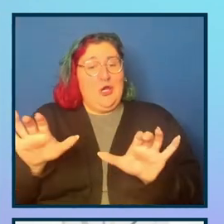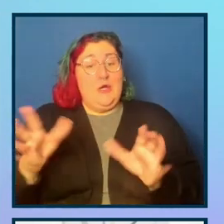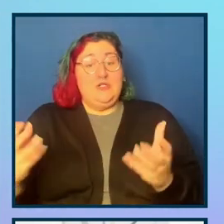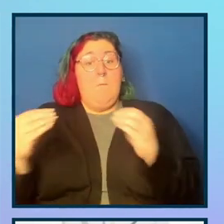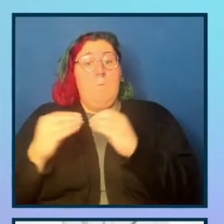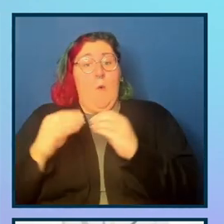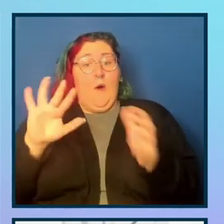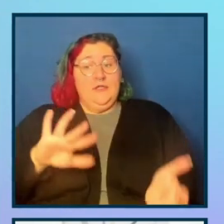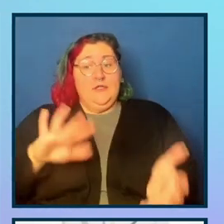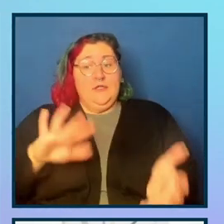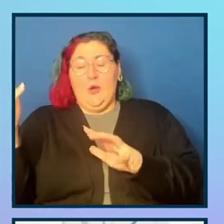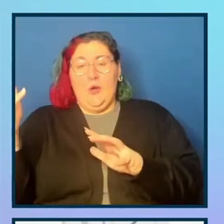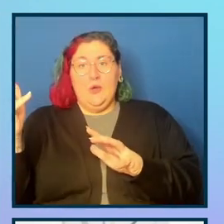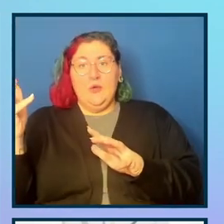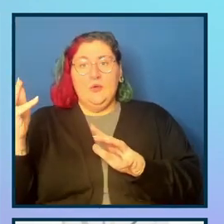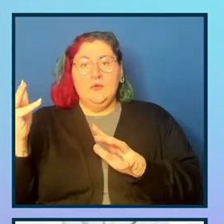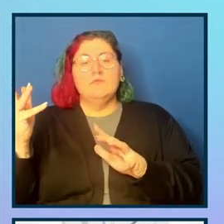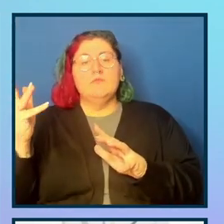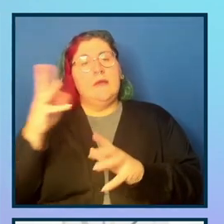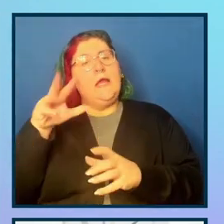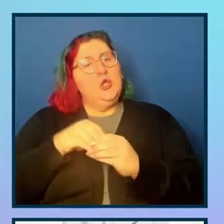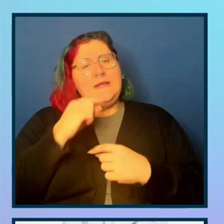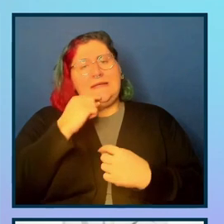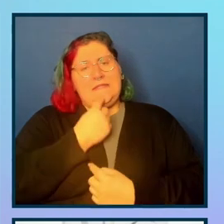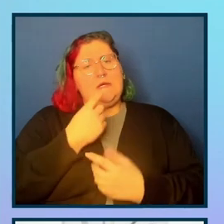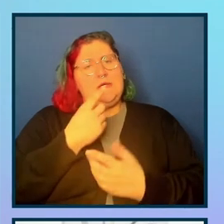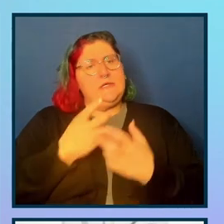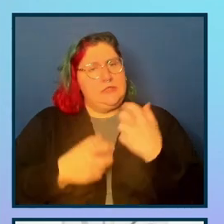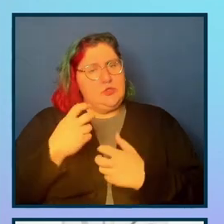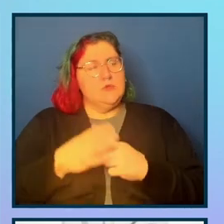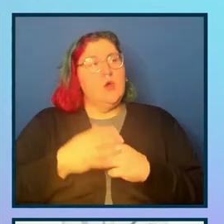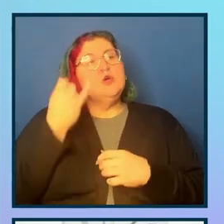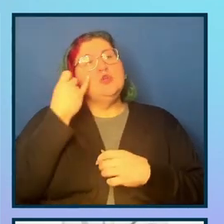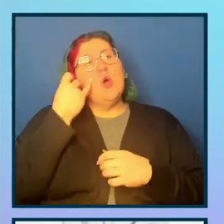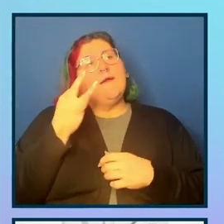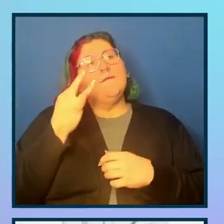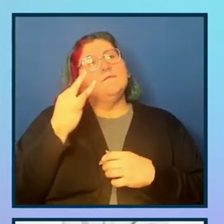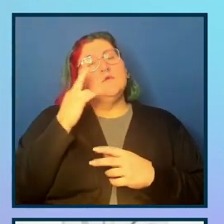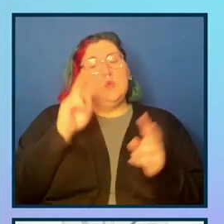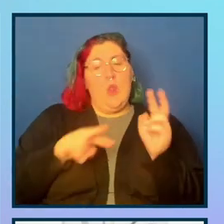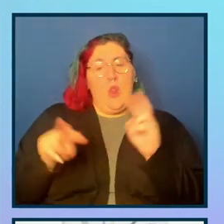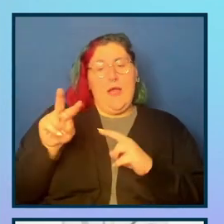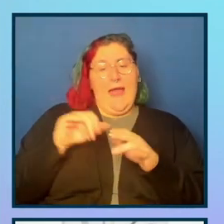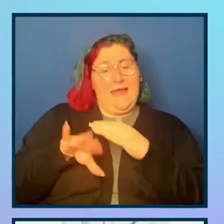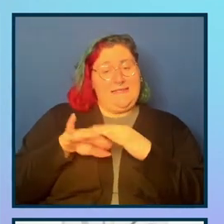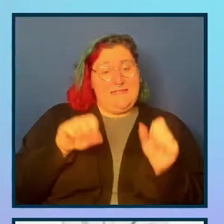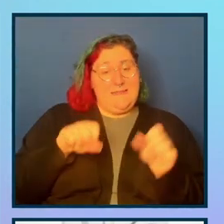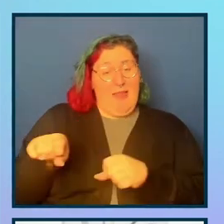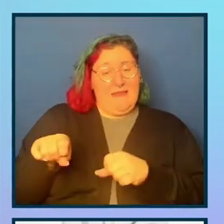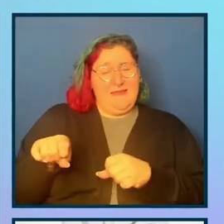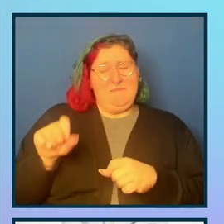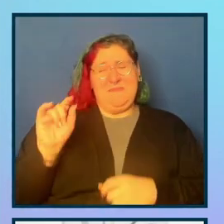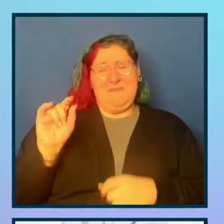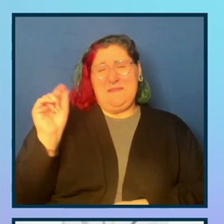including serious crimes. So if you look at accessibility, if you let minor issues in